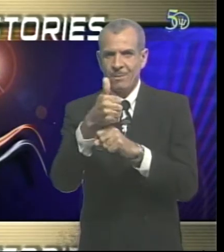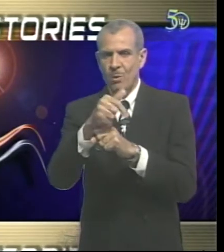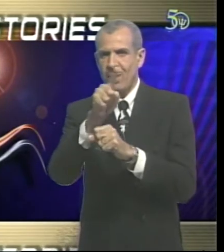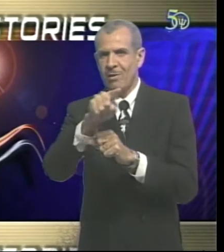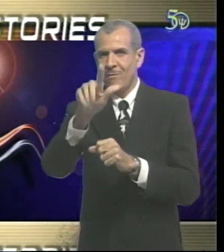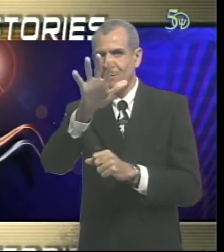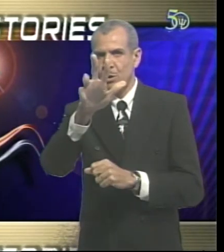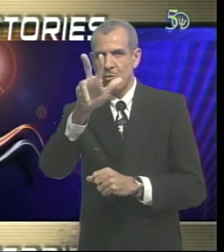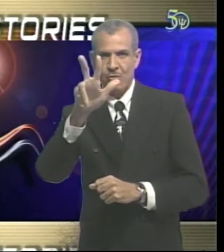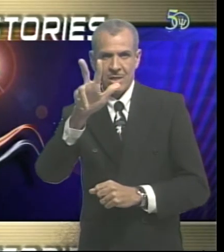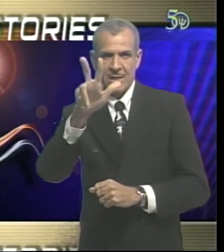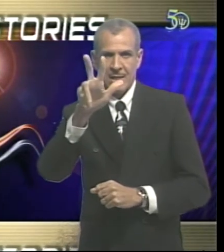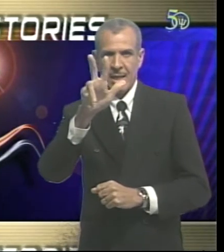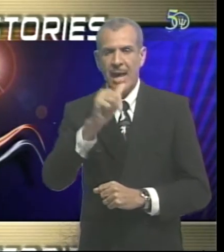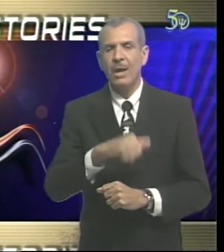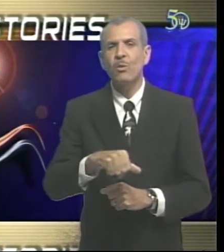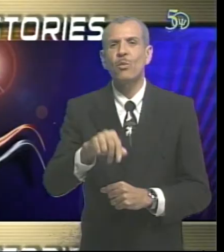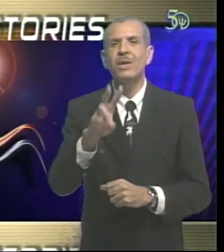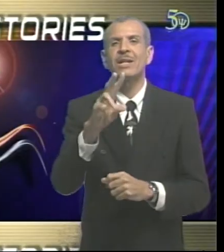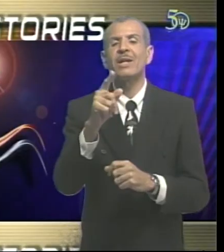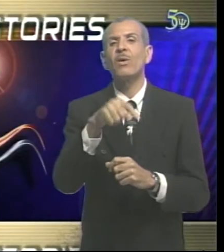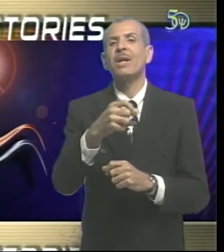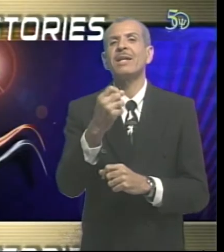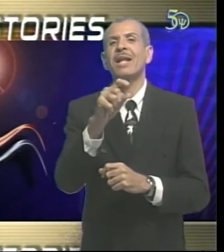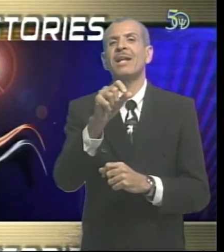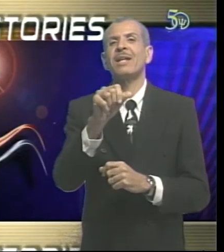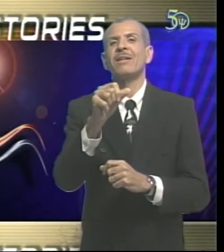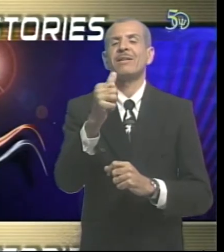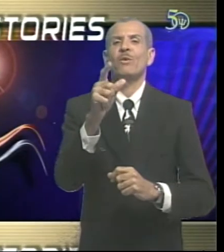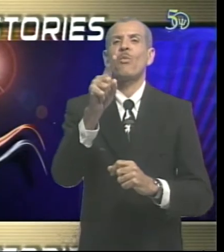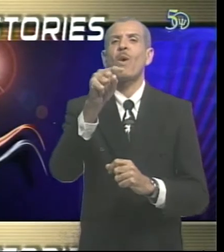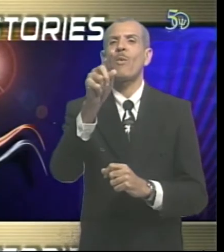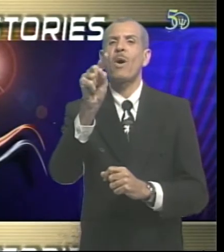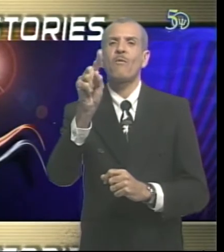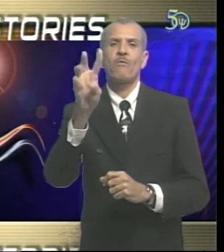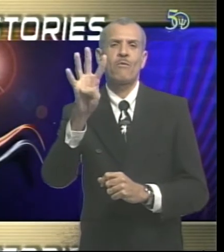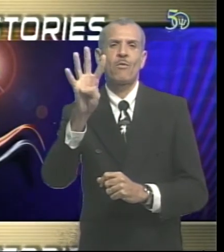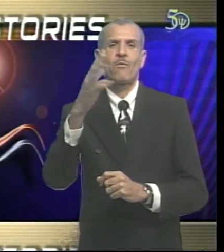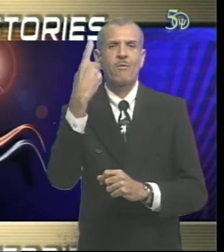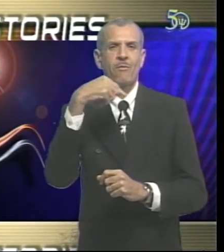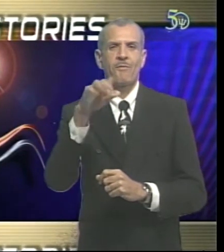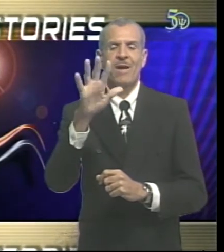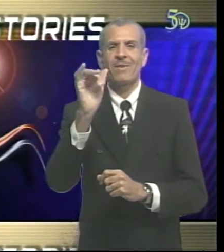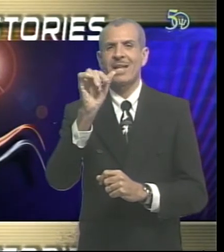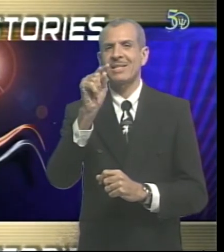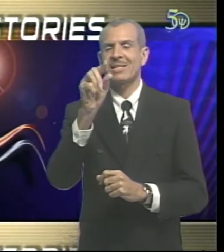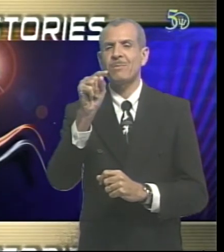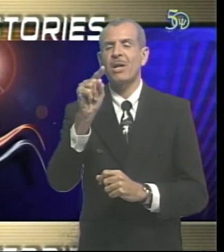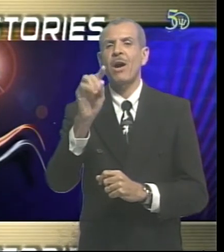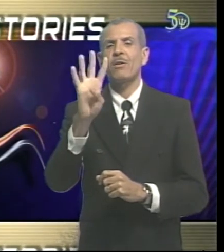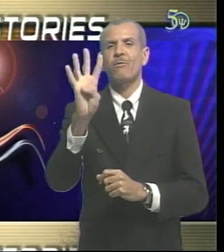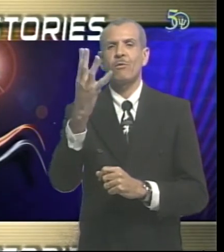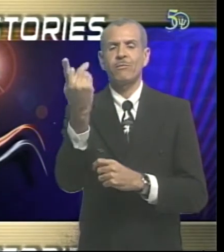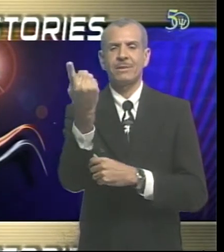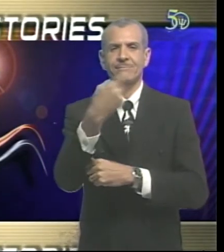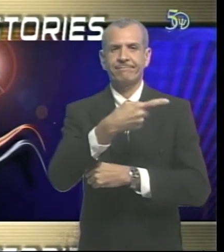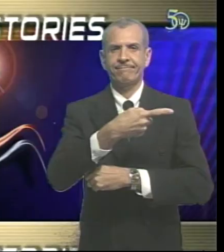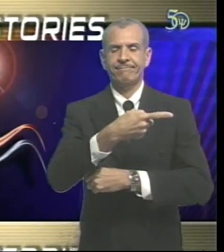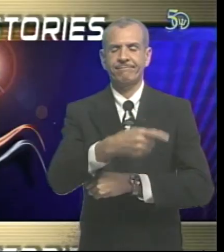153 And were 10 to 114 for 5 at stumps on day 4